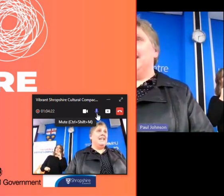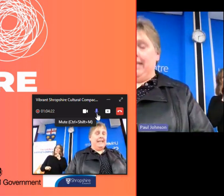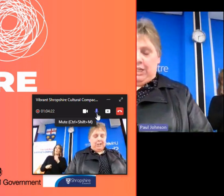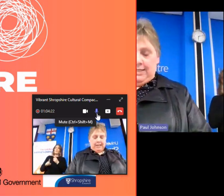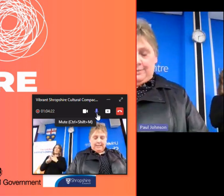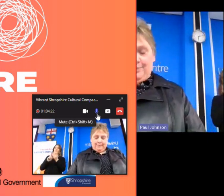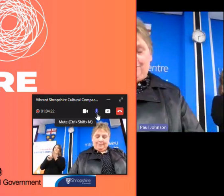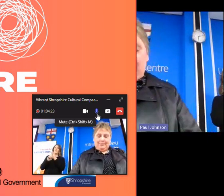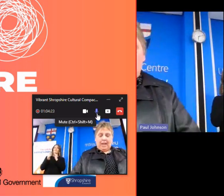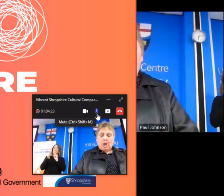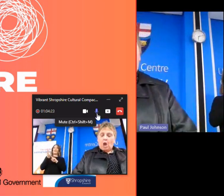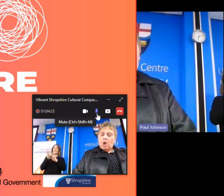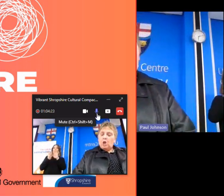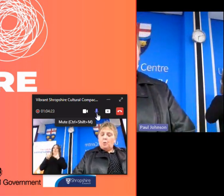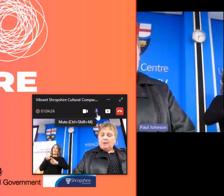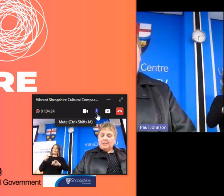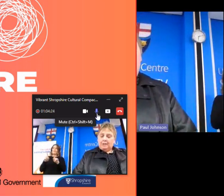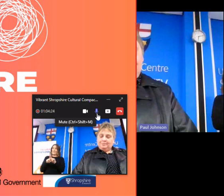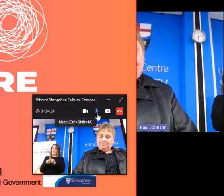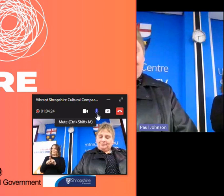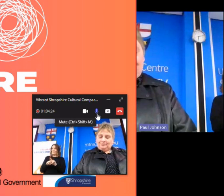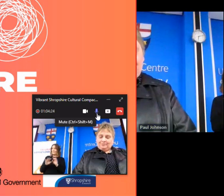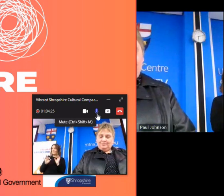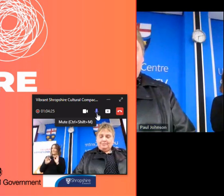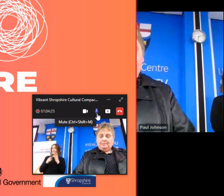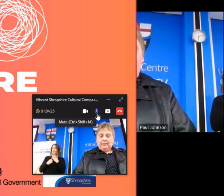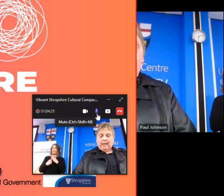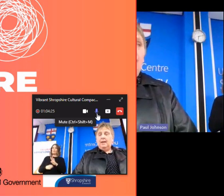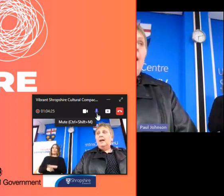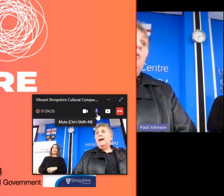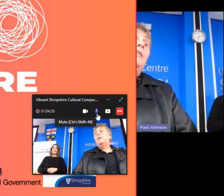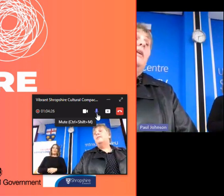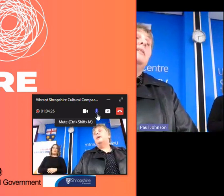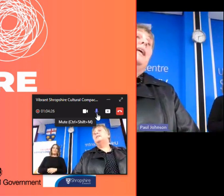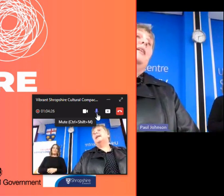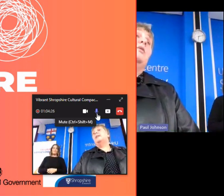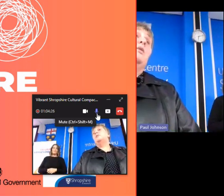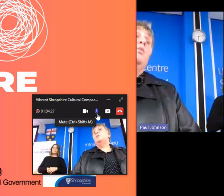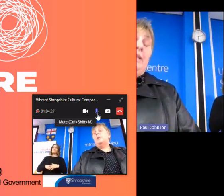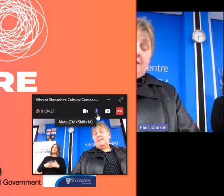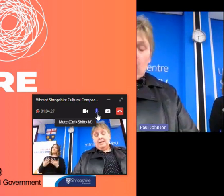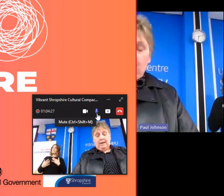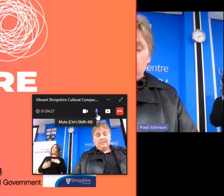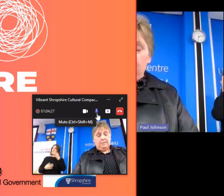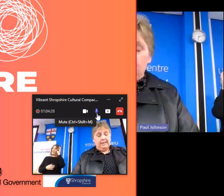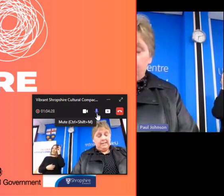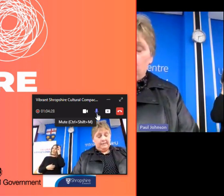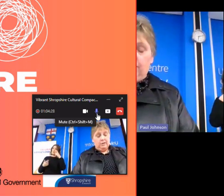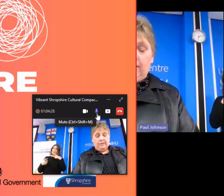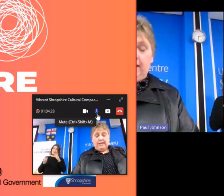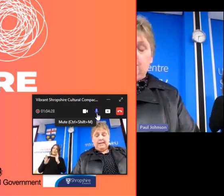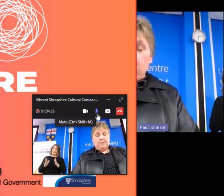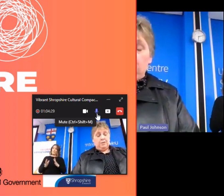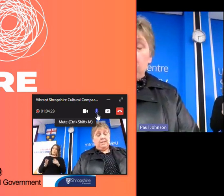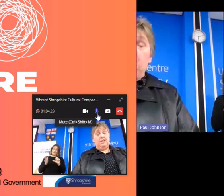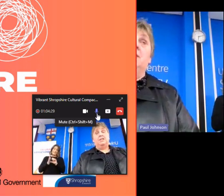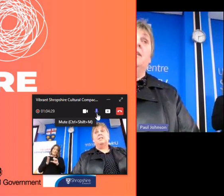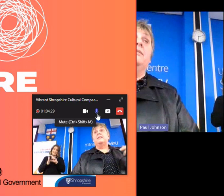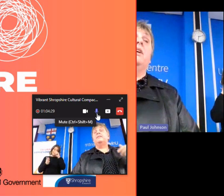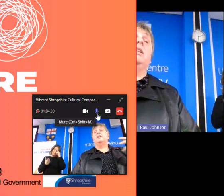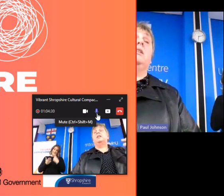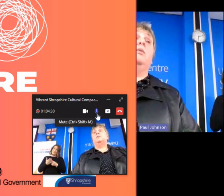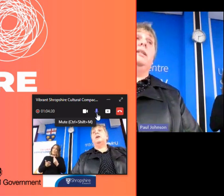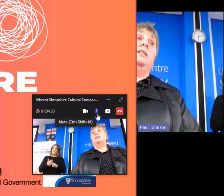have to convince the nhs no pressure however as a council we still have to make difficult financial